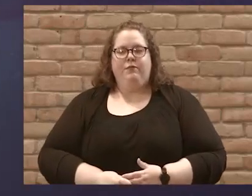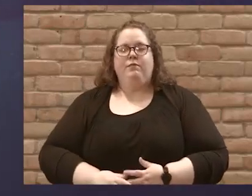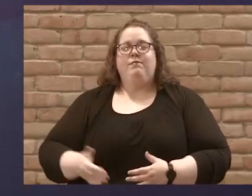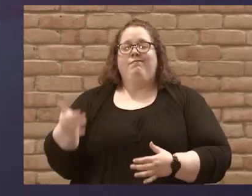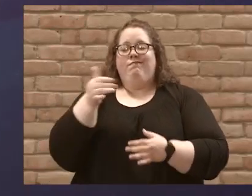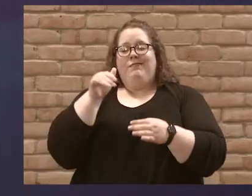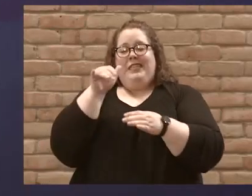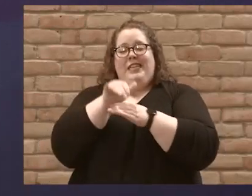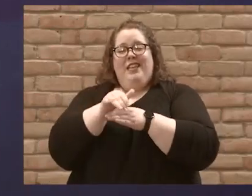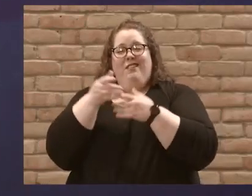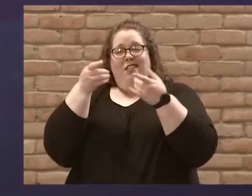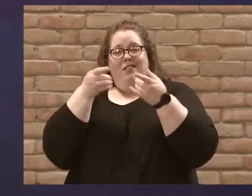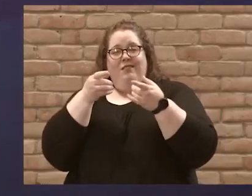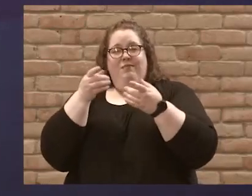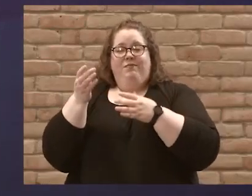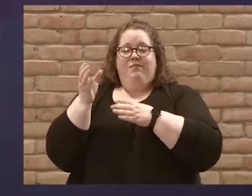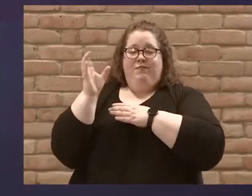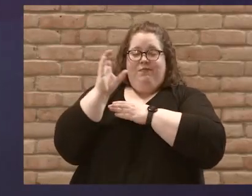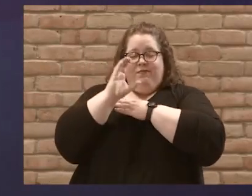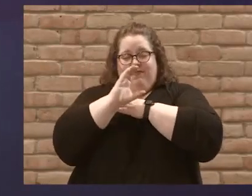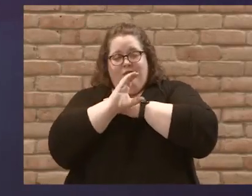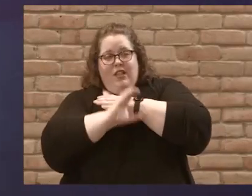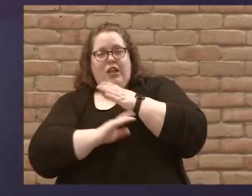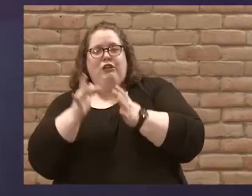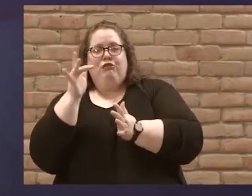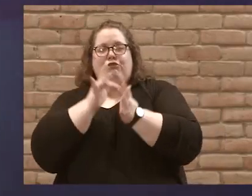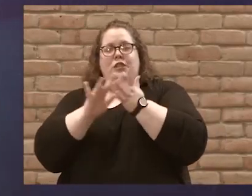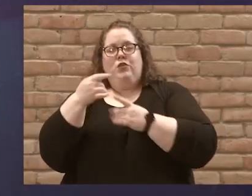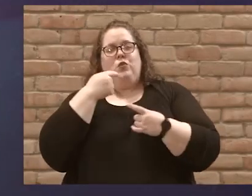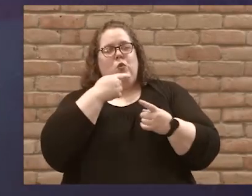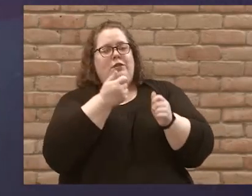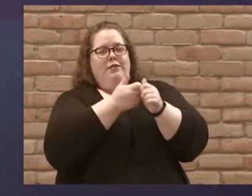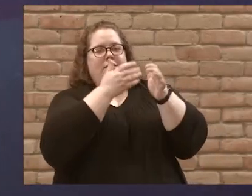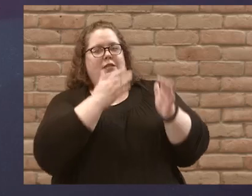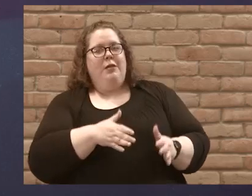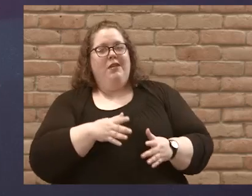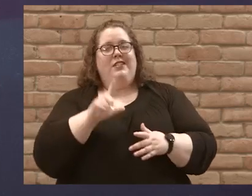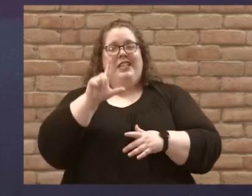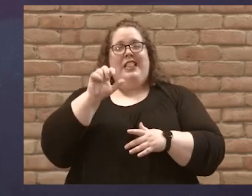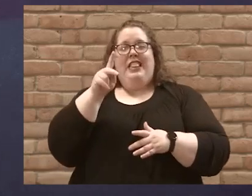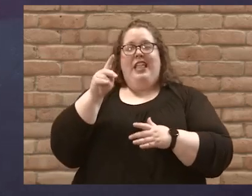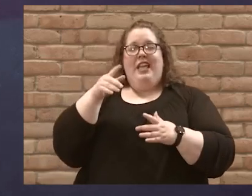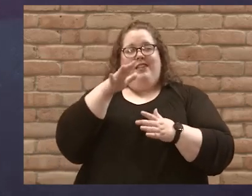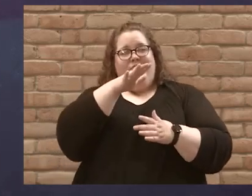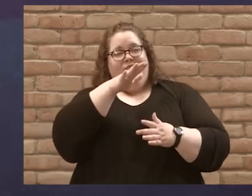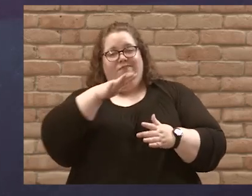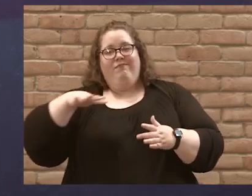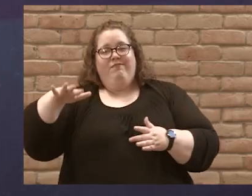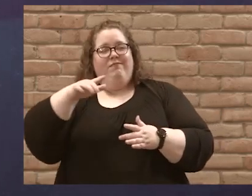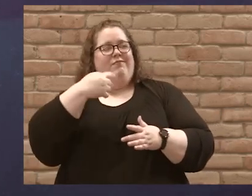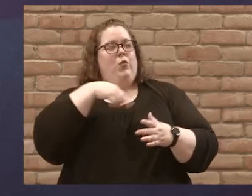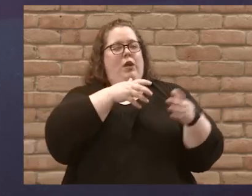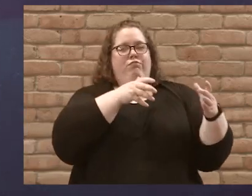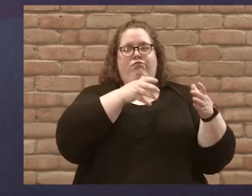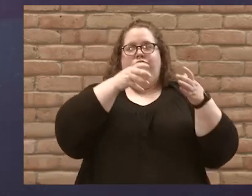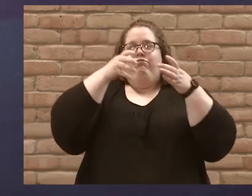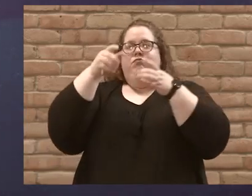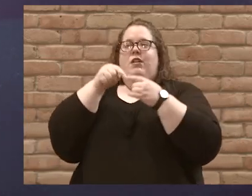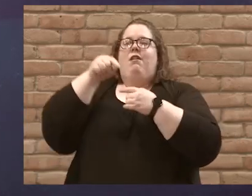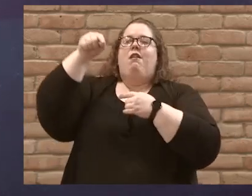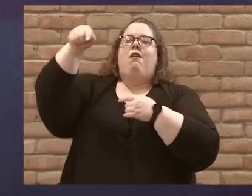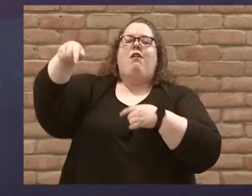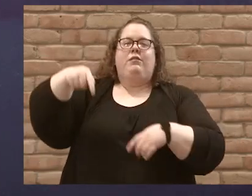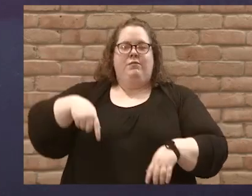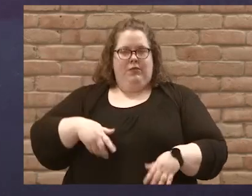Jesus said to his disciples, let's cross to the other side of the lake. So they took Jesus in the boat and started